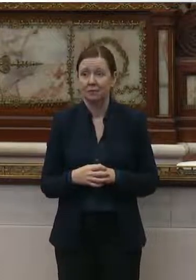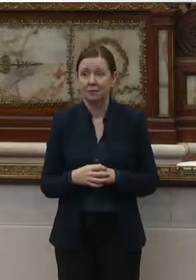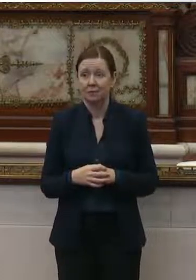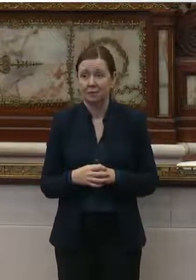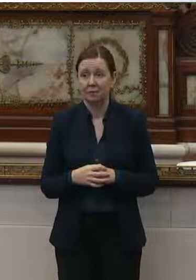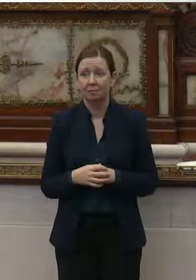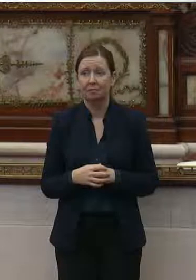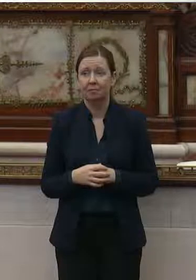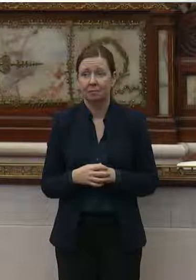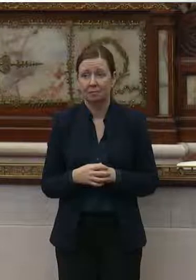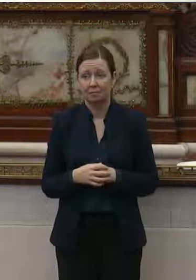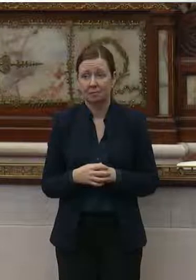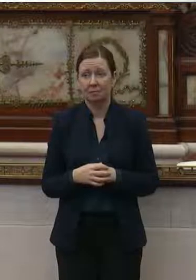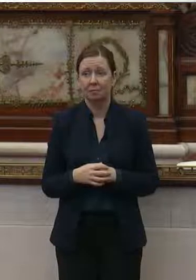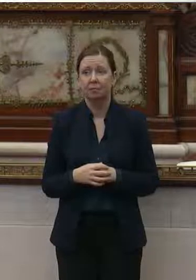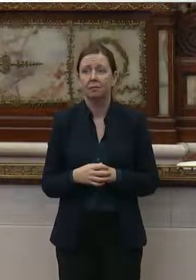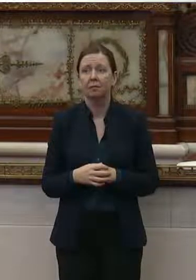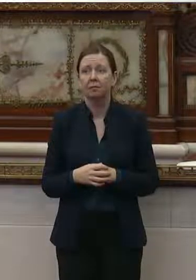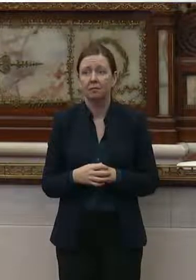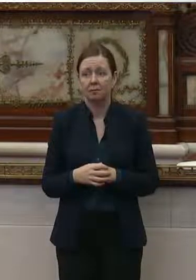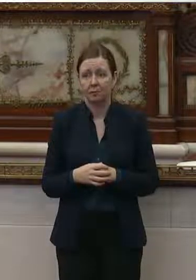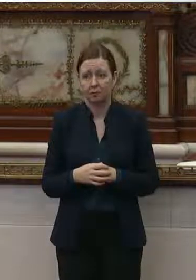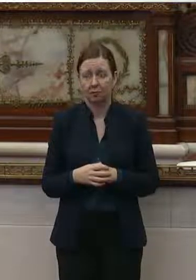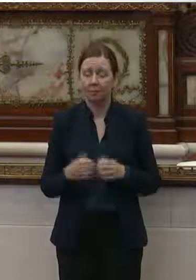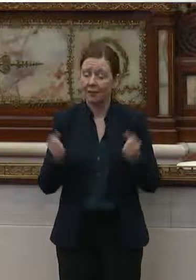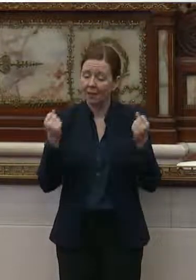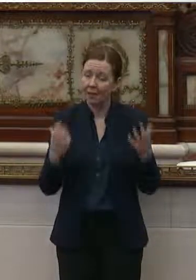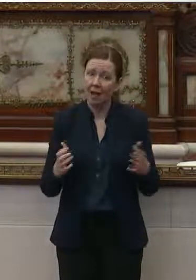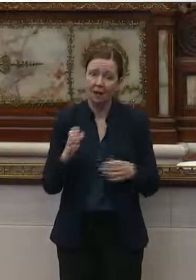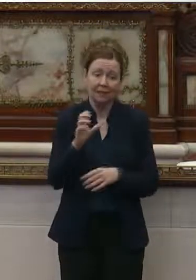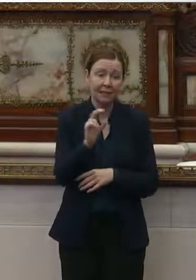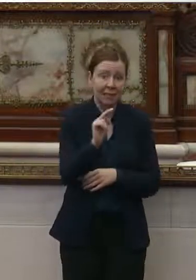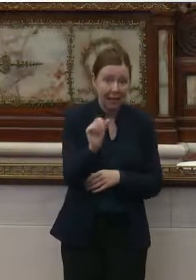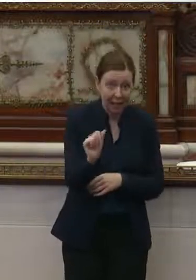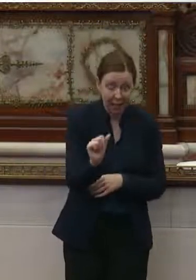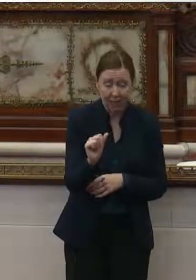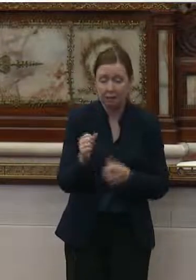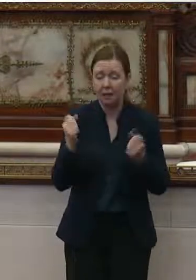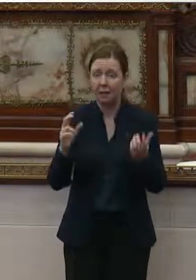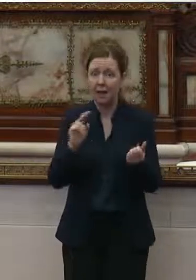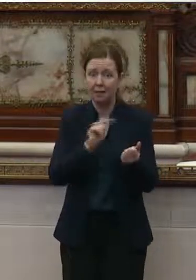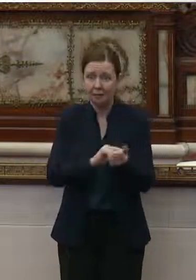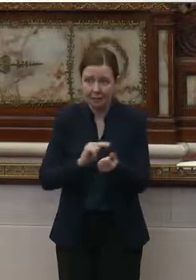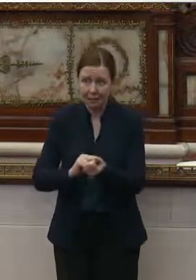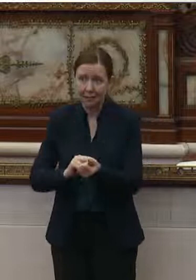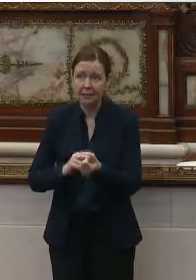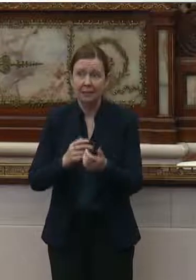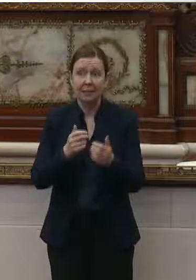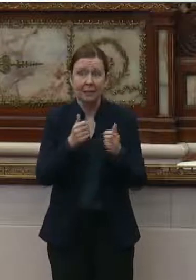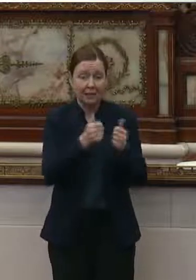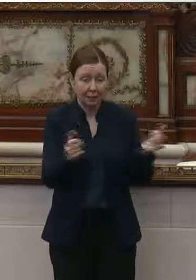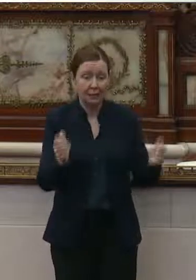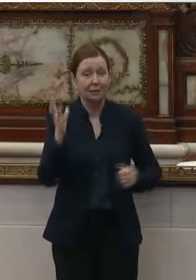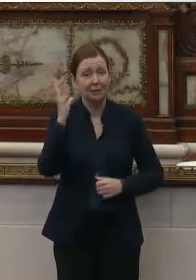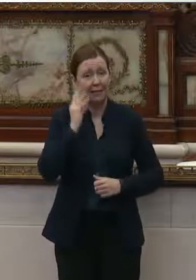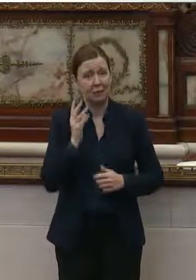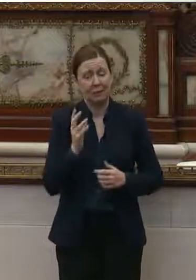lot of our nurses in CNAs are experiencing burnout